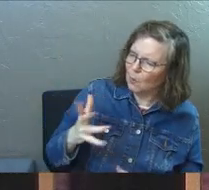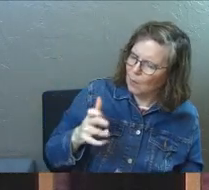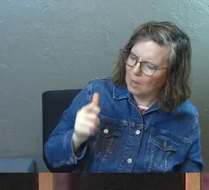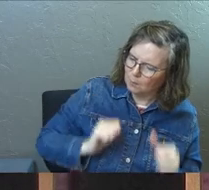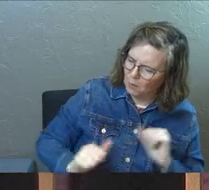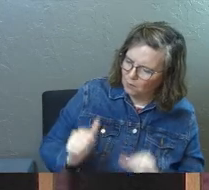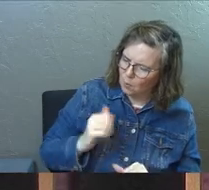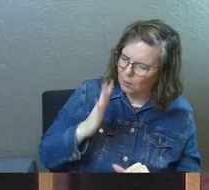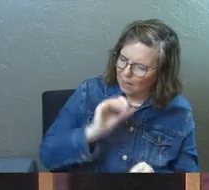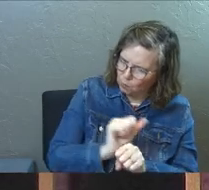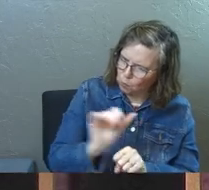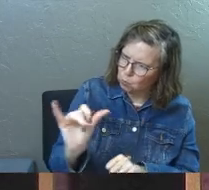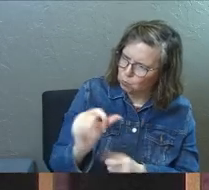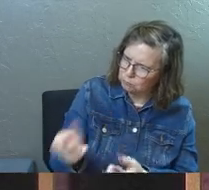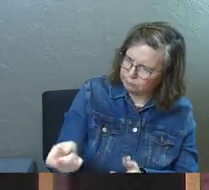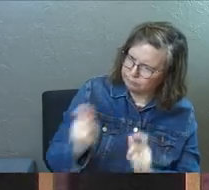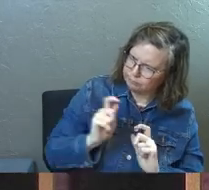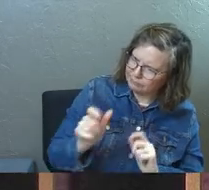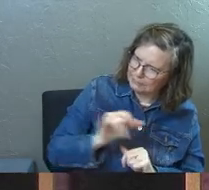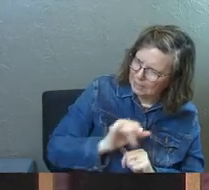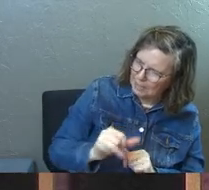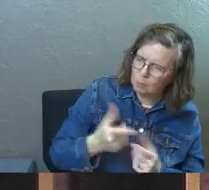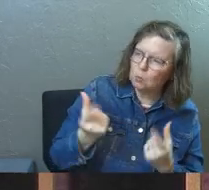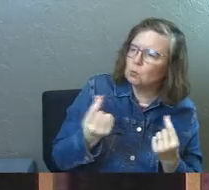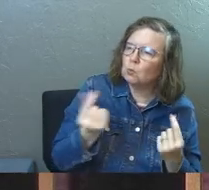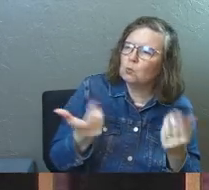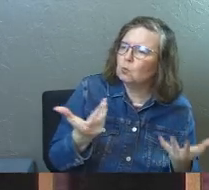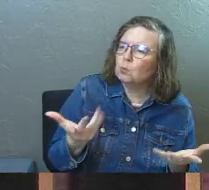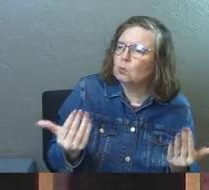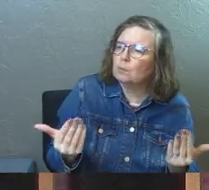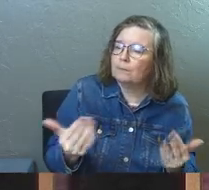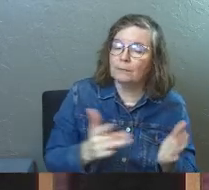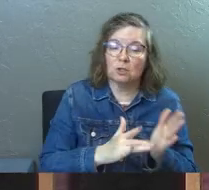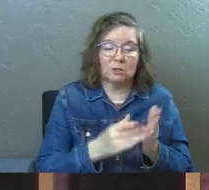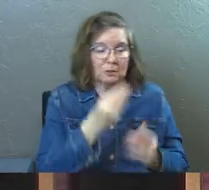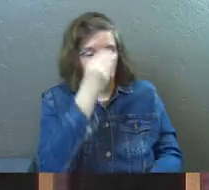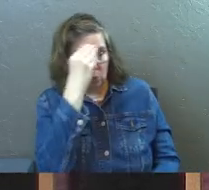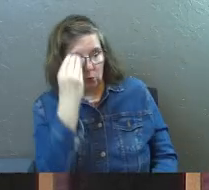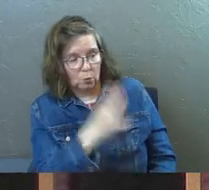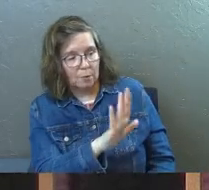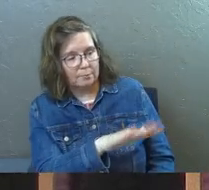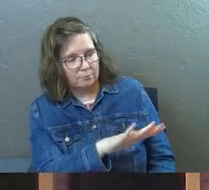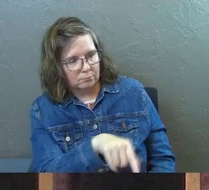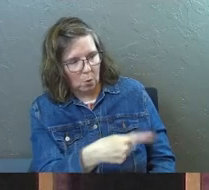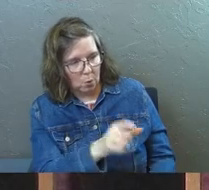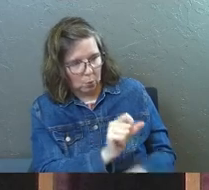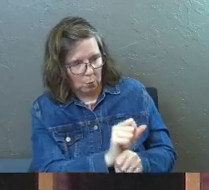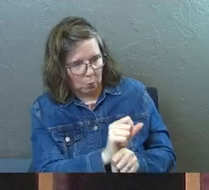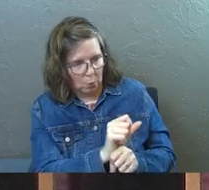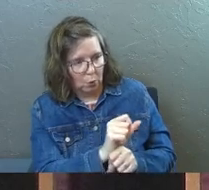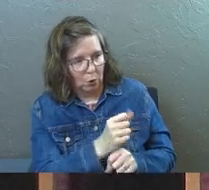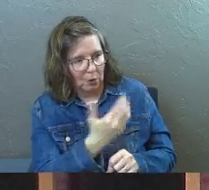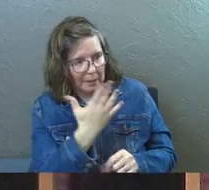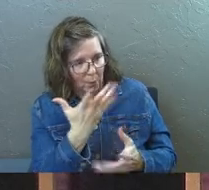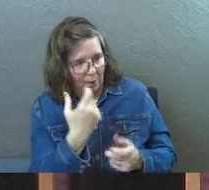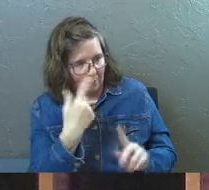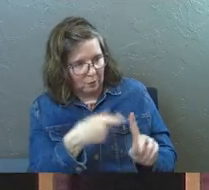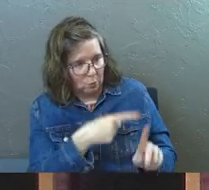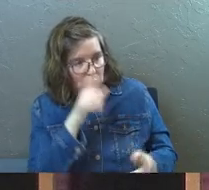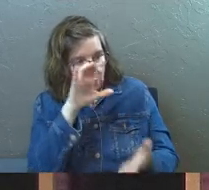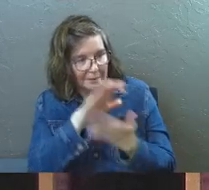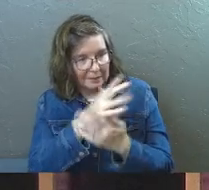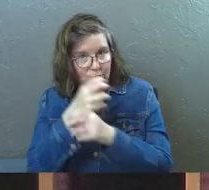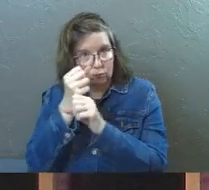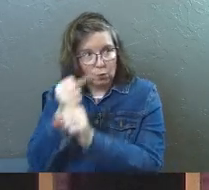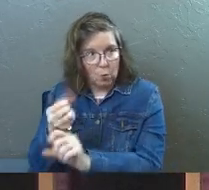want to perform God's works too. What should we do? Jesus told them, this is the only work God wants from you. Believe